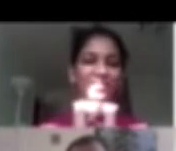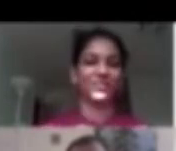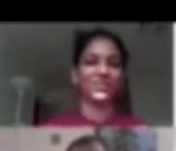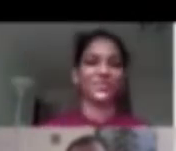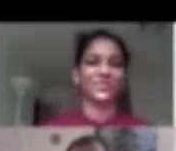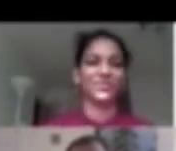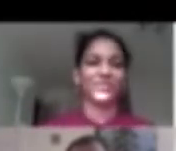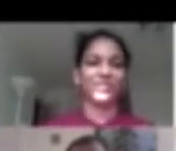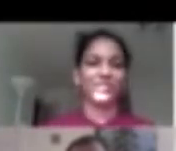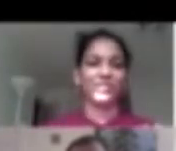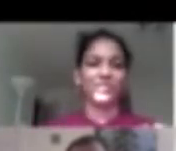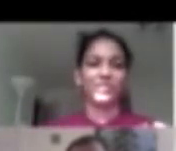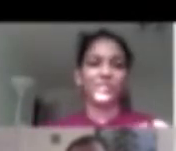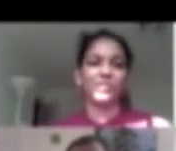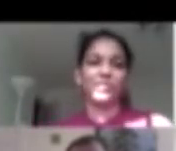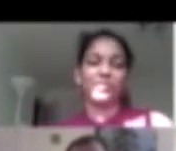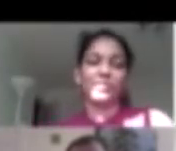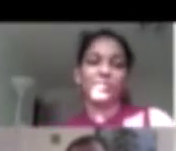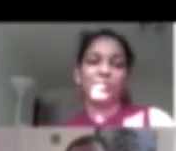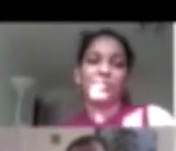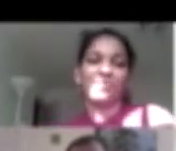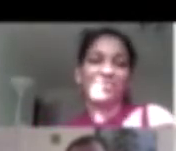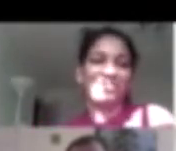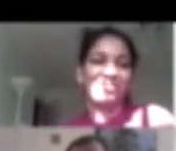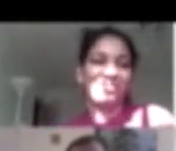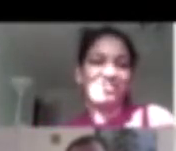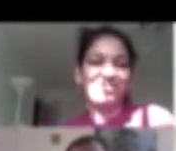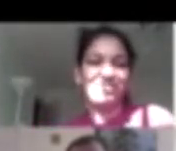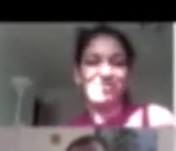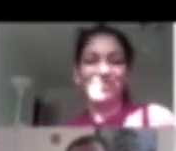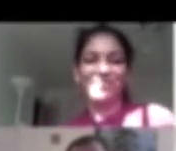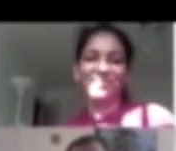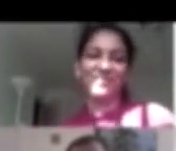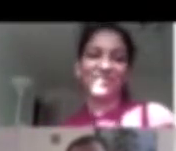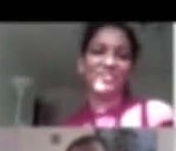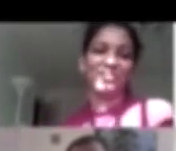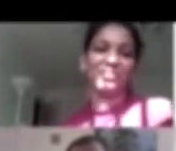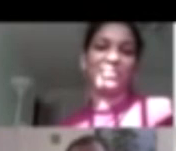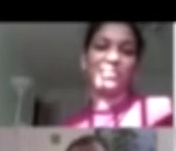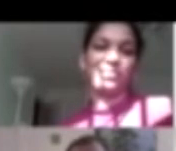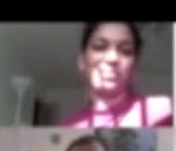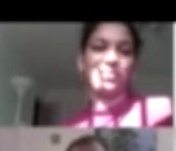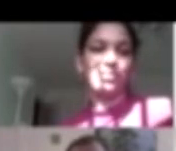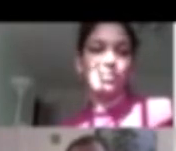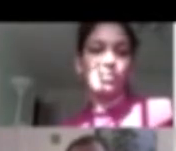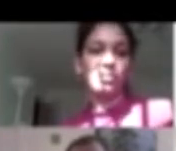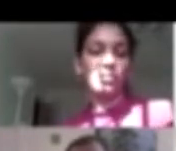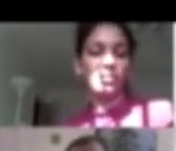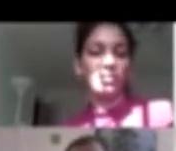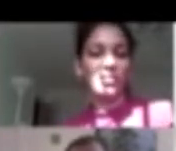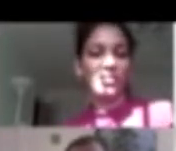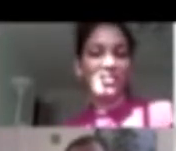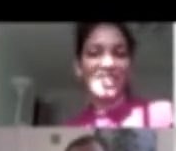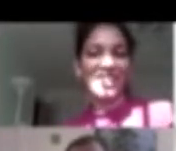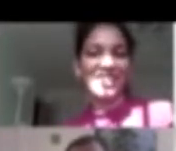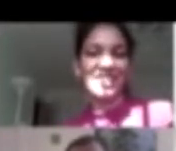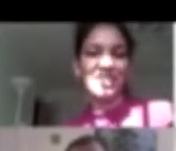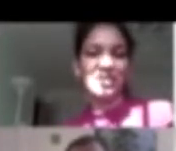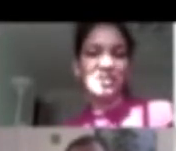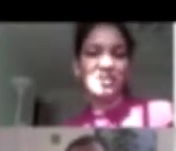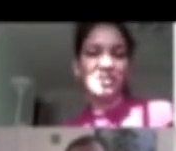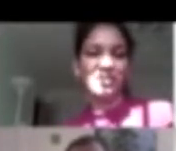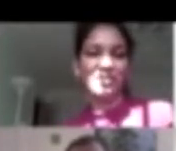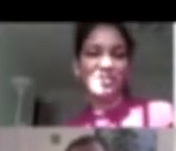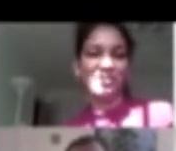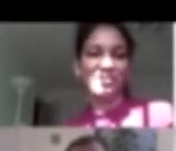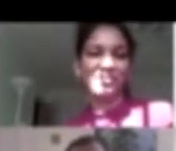link for the recording. And hopefully we'll try to engage in conversations in other ways in the future. Thank you